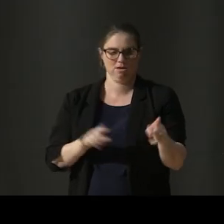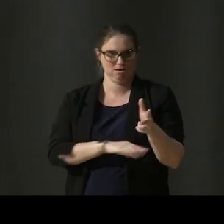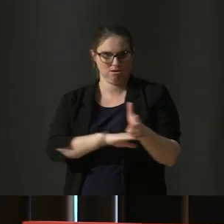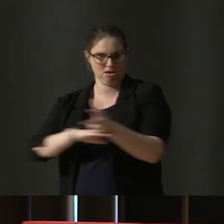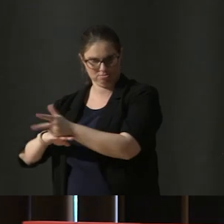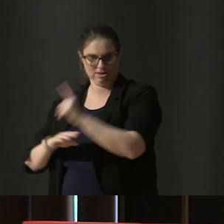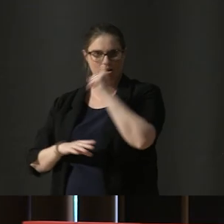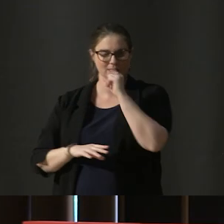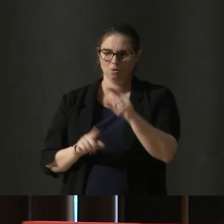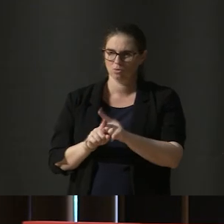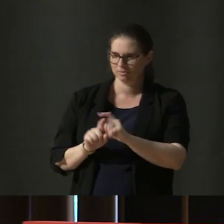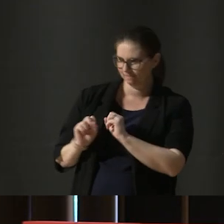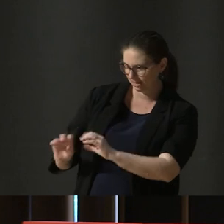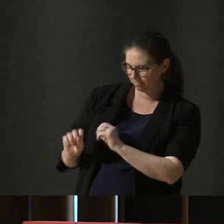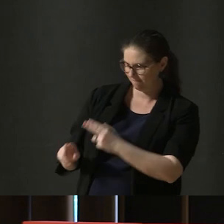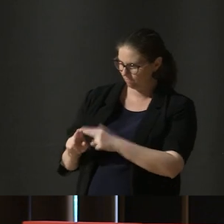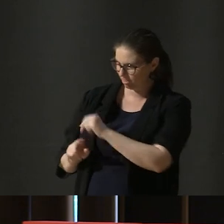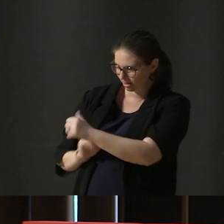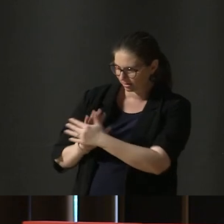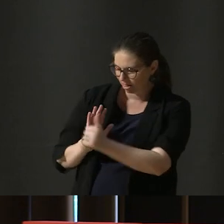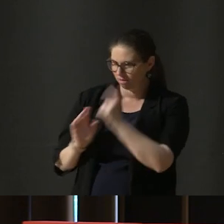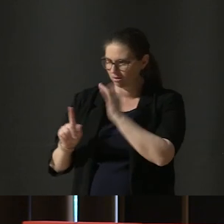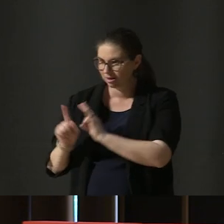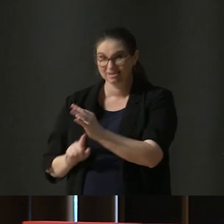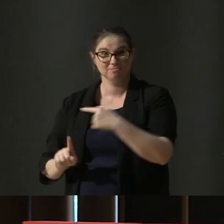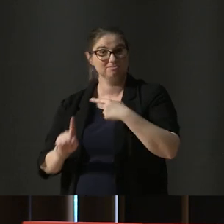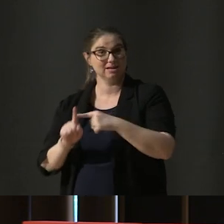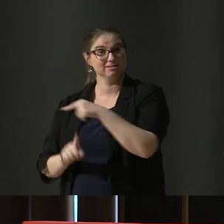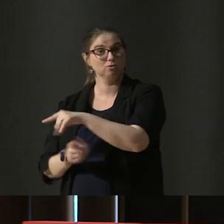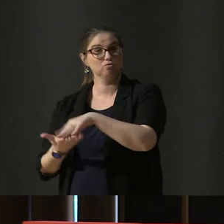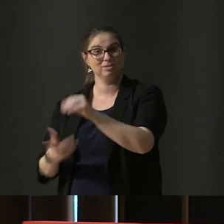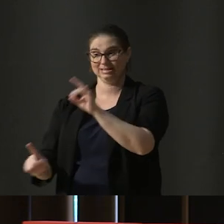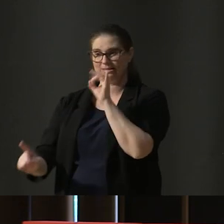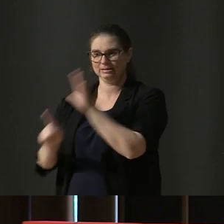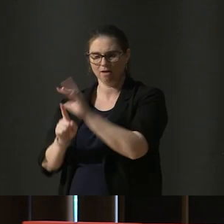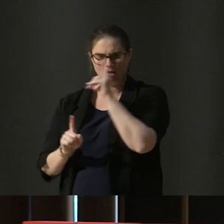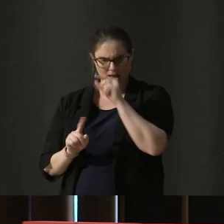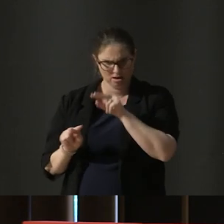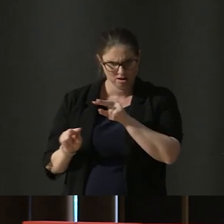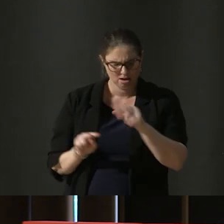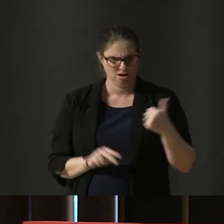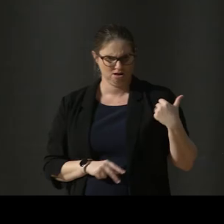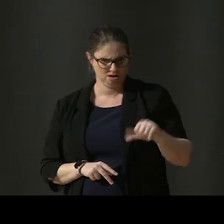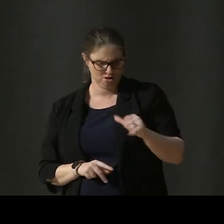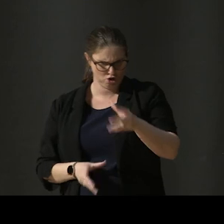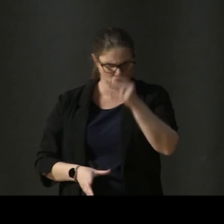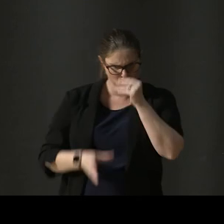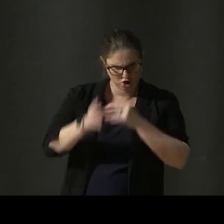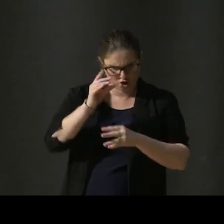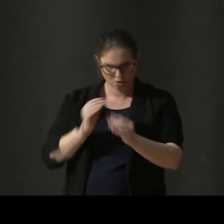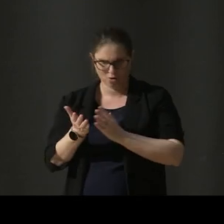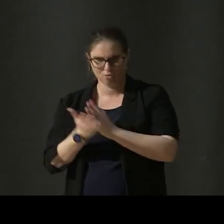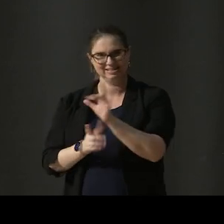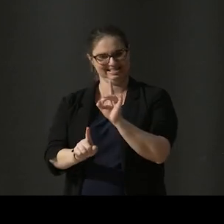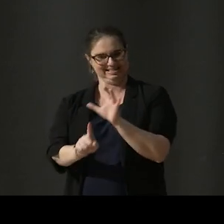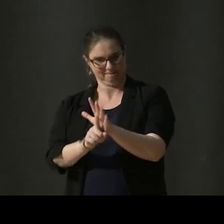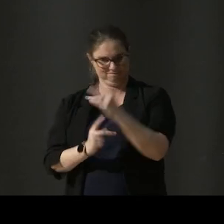musicianship, and so students can listen to themselves and learn how to actively engage with their artistry through self-assessment.